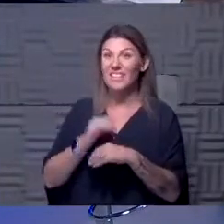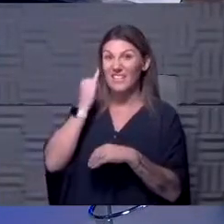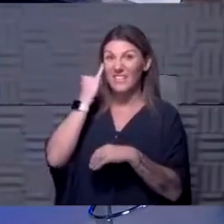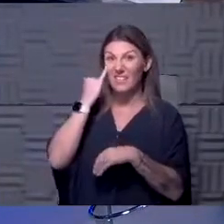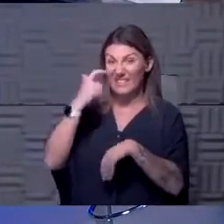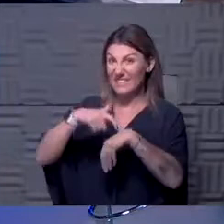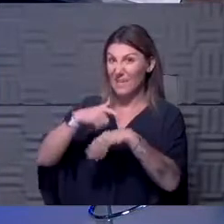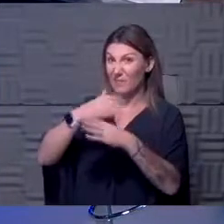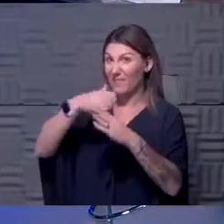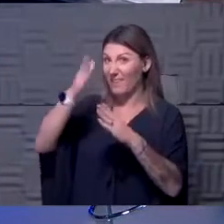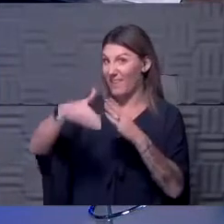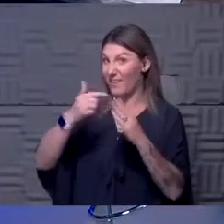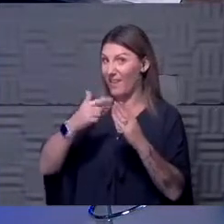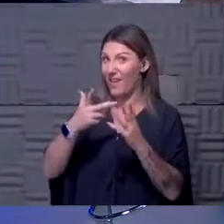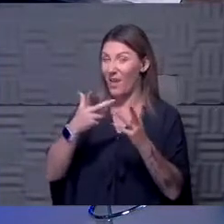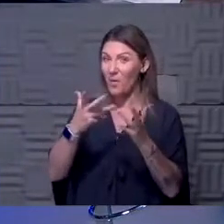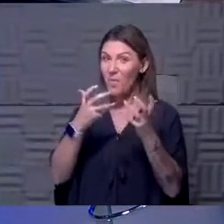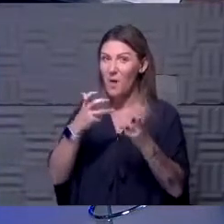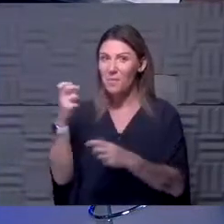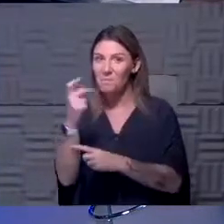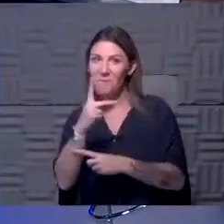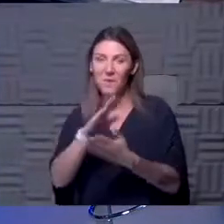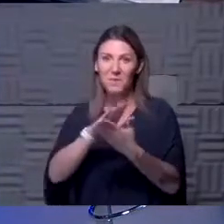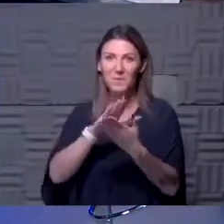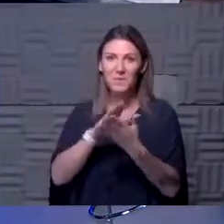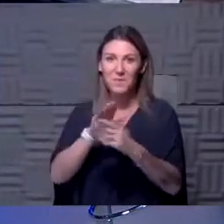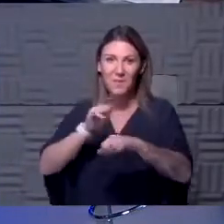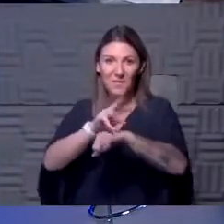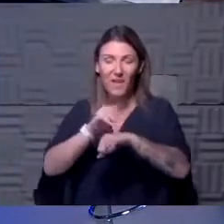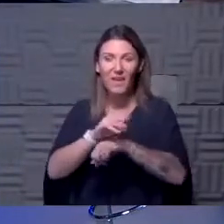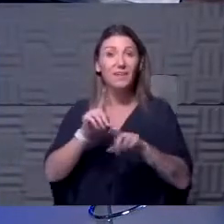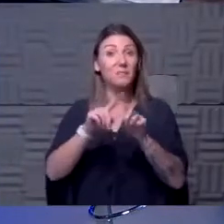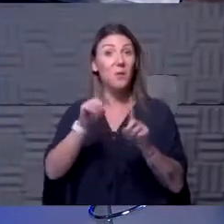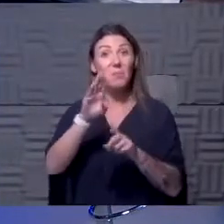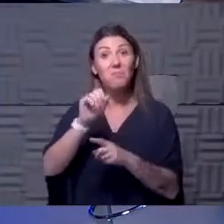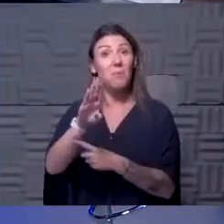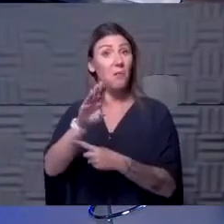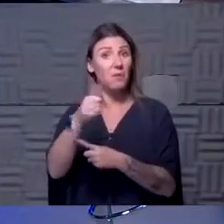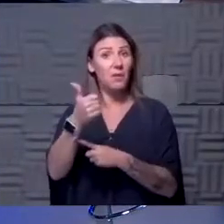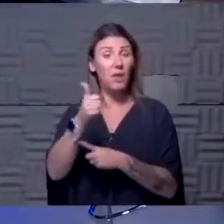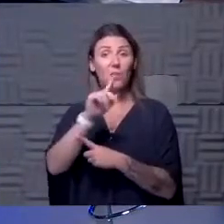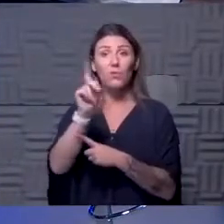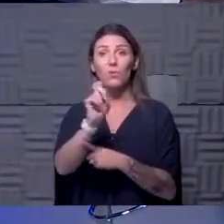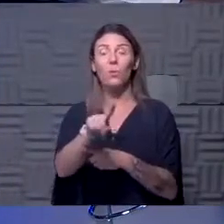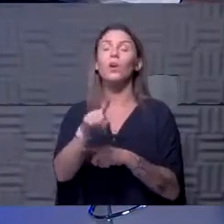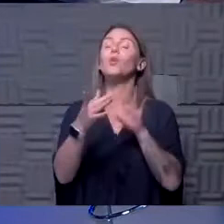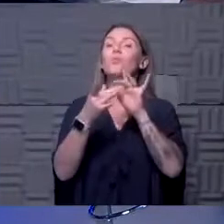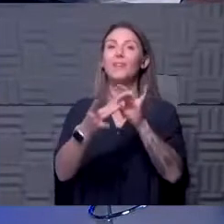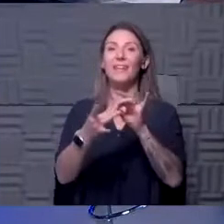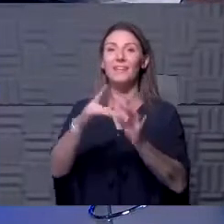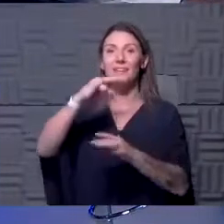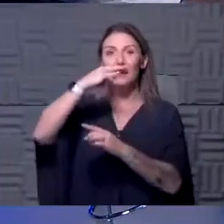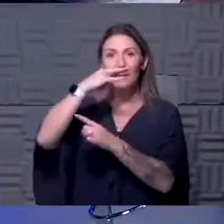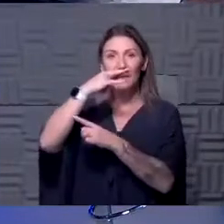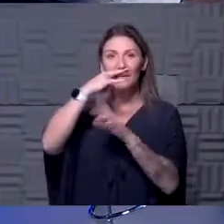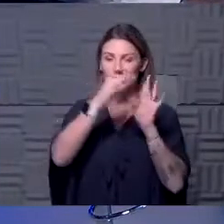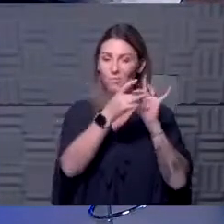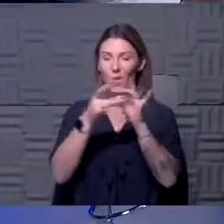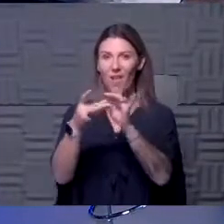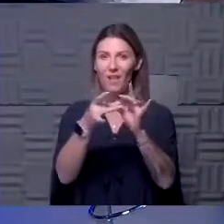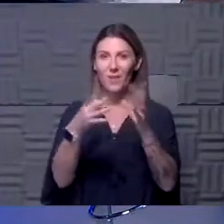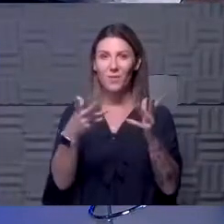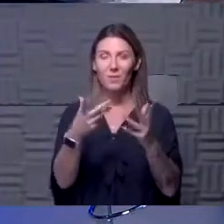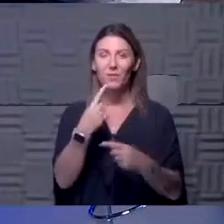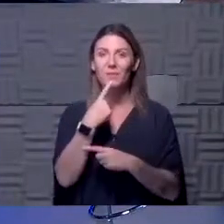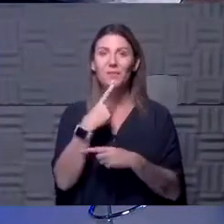to get a little bit of a little back to school advice for parents. But Bob, you have another question. Speaking of kids, this kind of ties into how you were